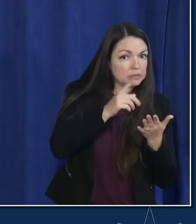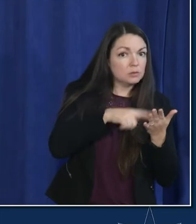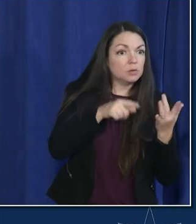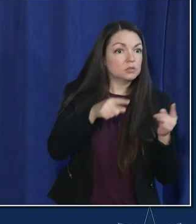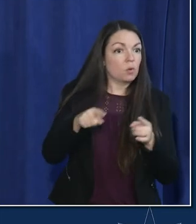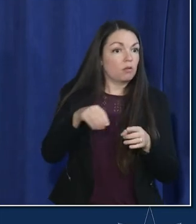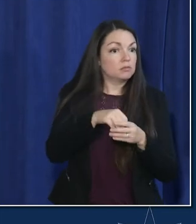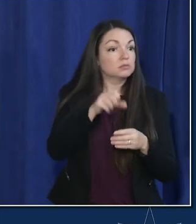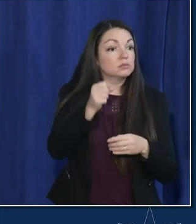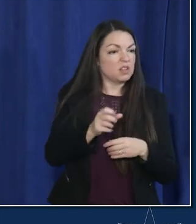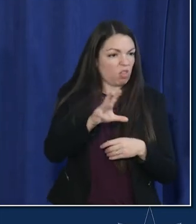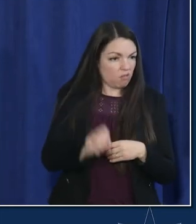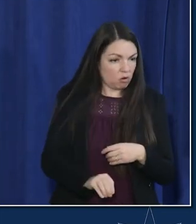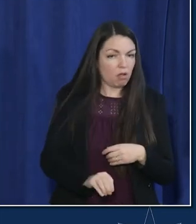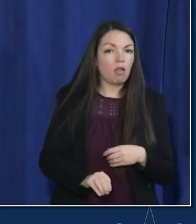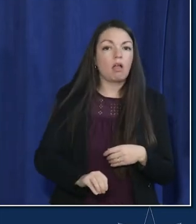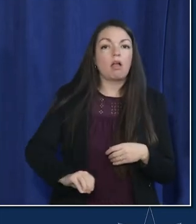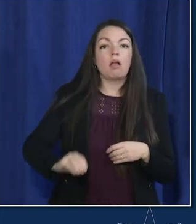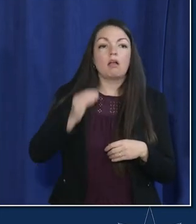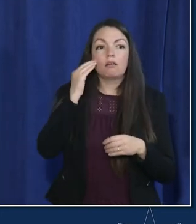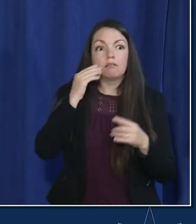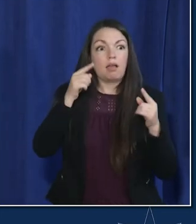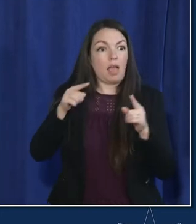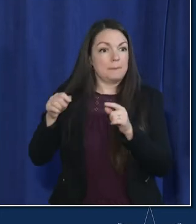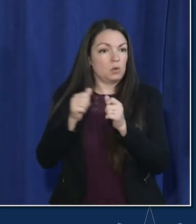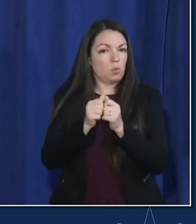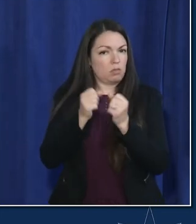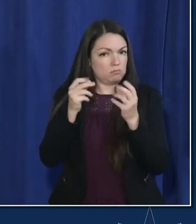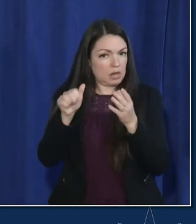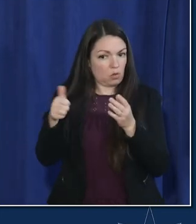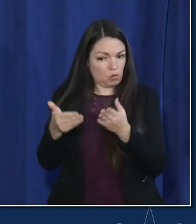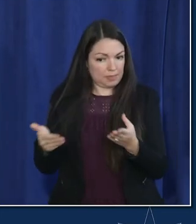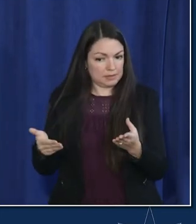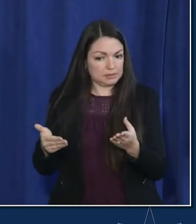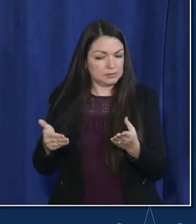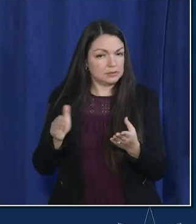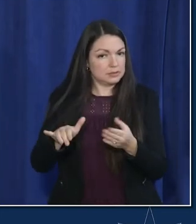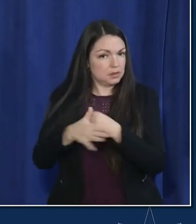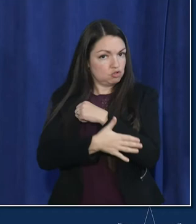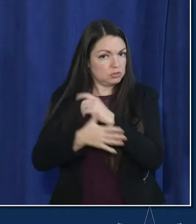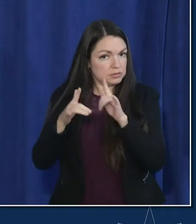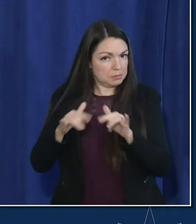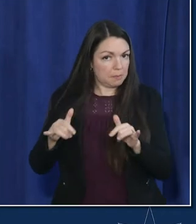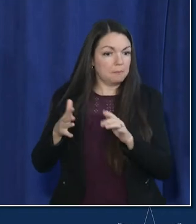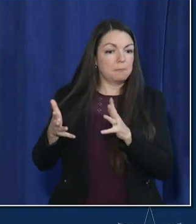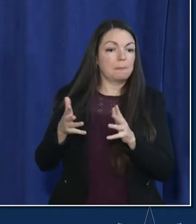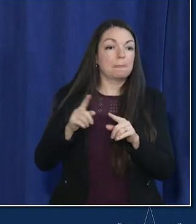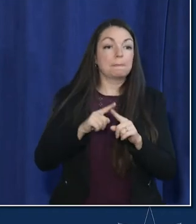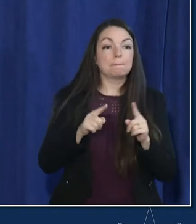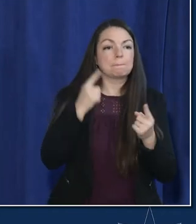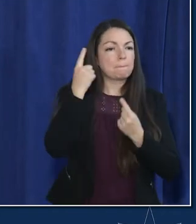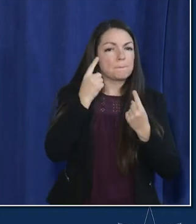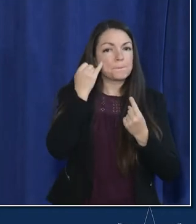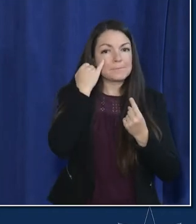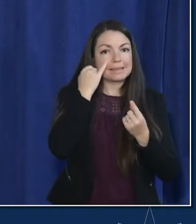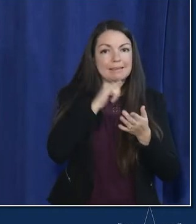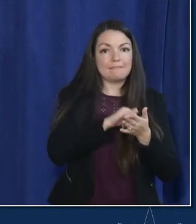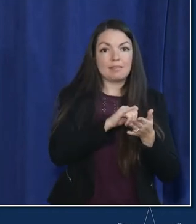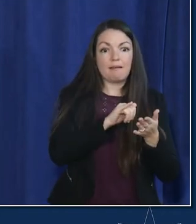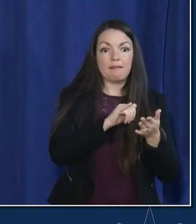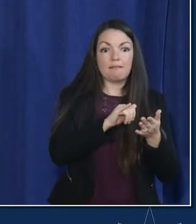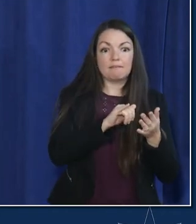in a vacuum it's happening in concert with a lot of other things in that country but if it would take off here can you talk about the